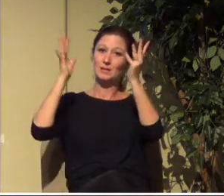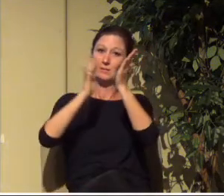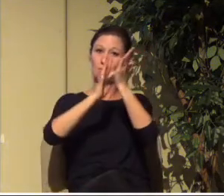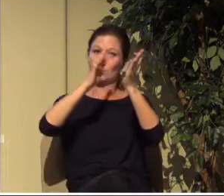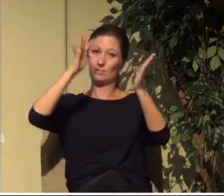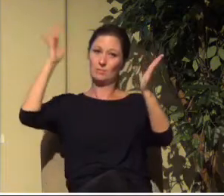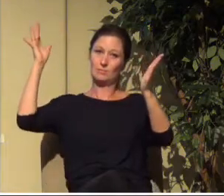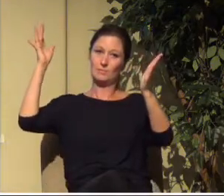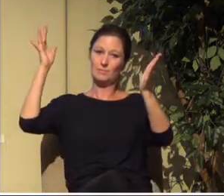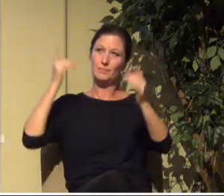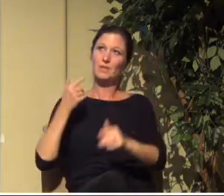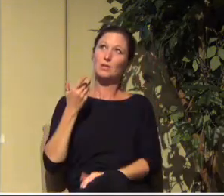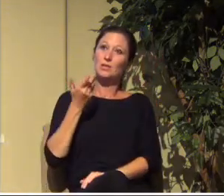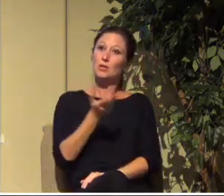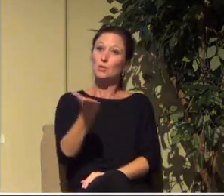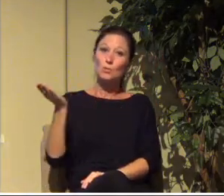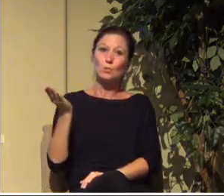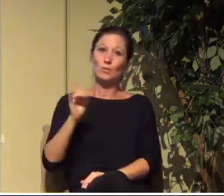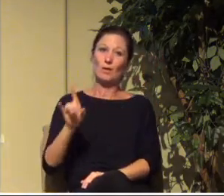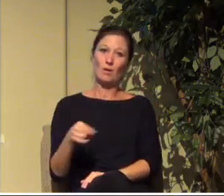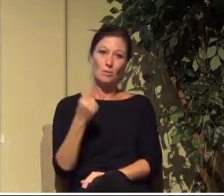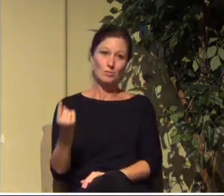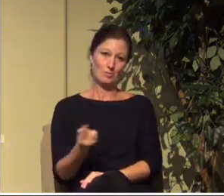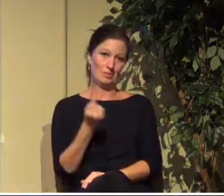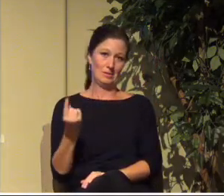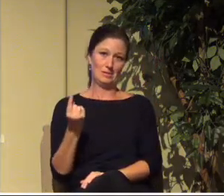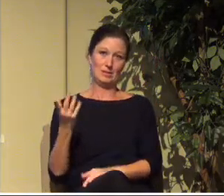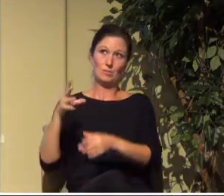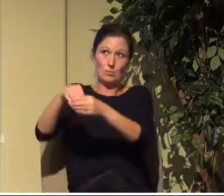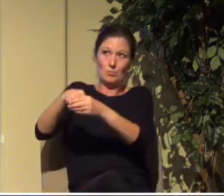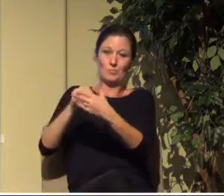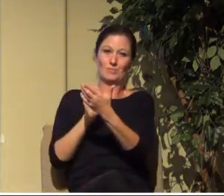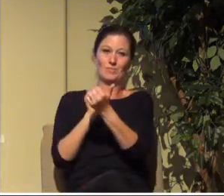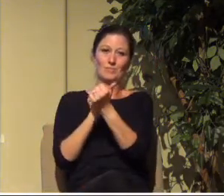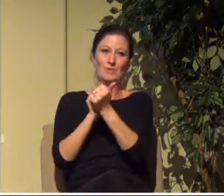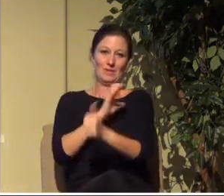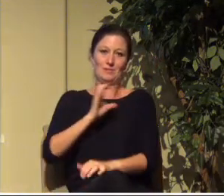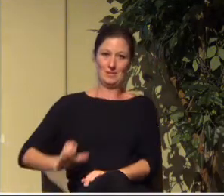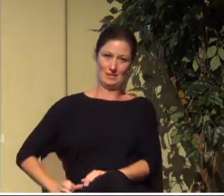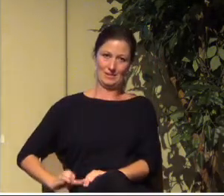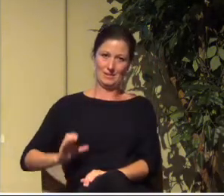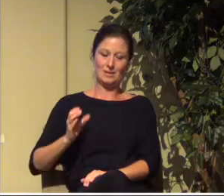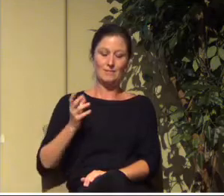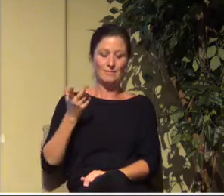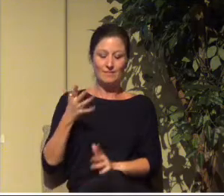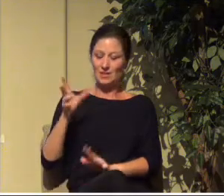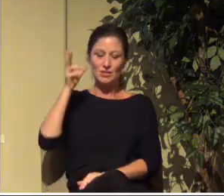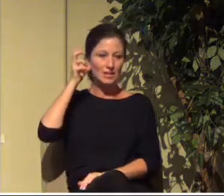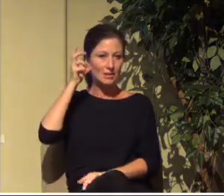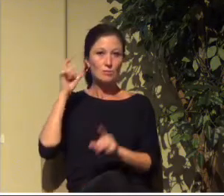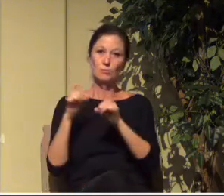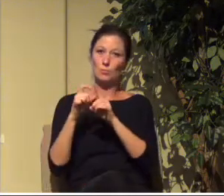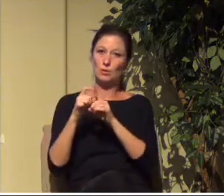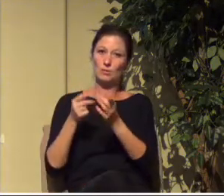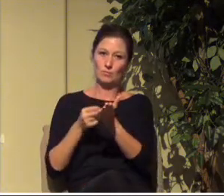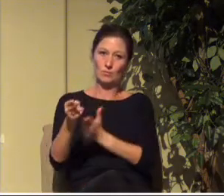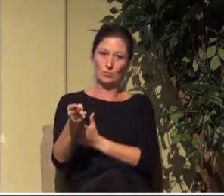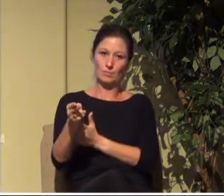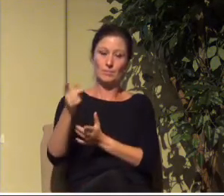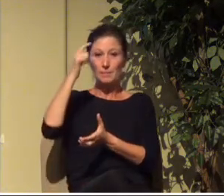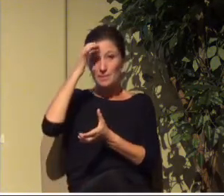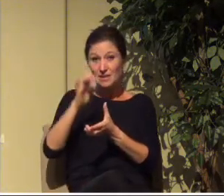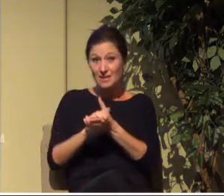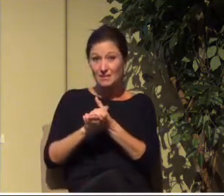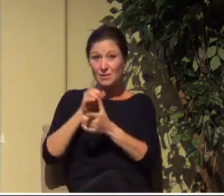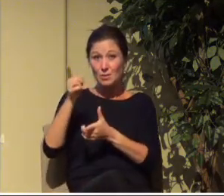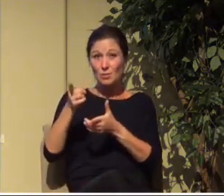And you also were included in Christ when you heard the word of truth, the gospel of your salvation. Having believed, you were marked